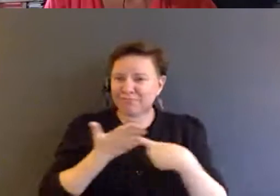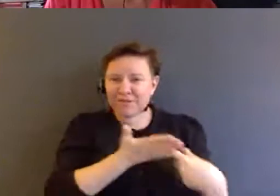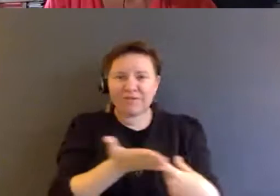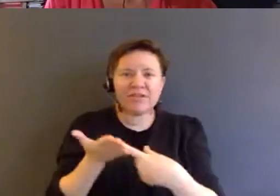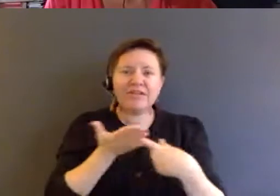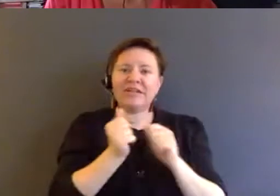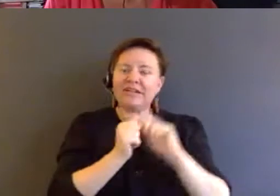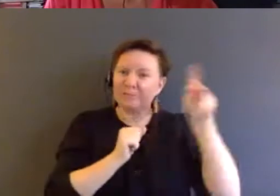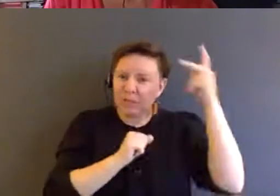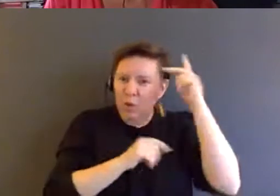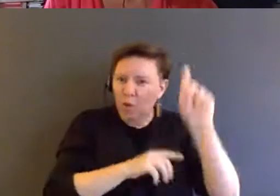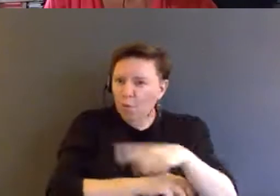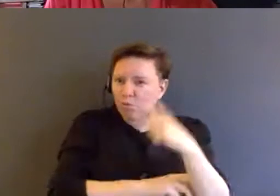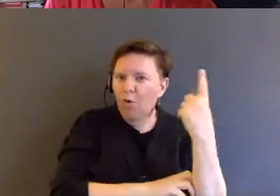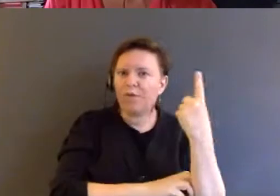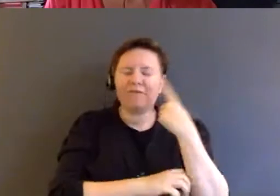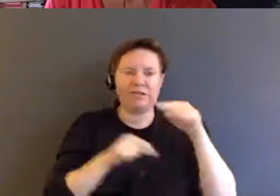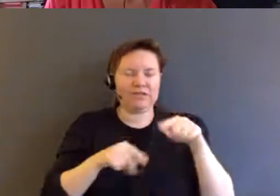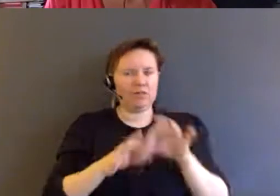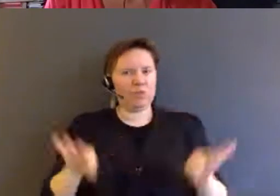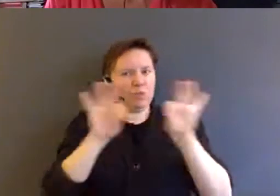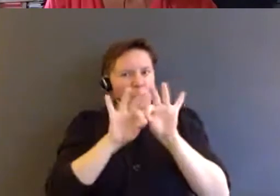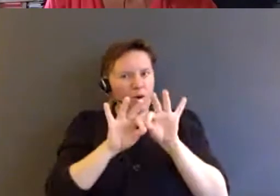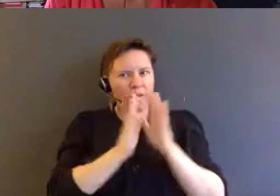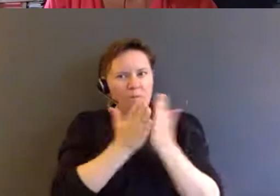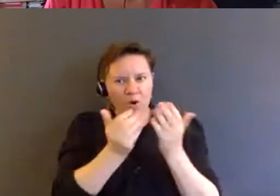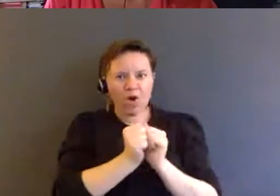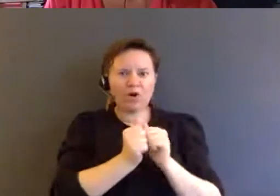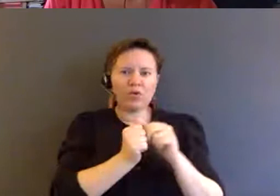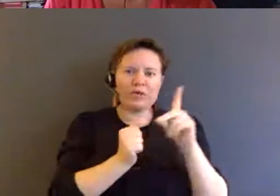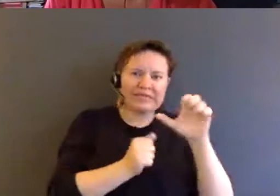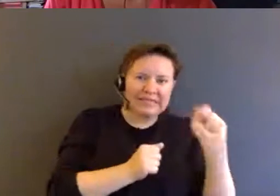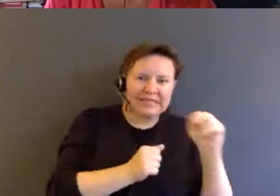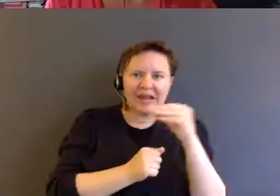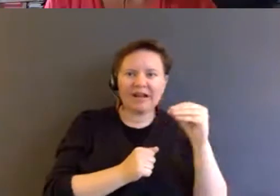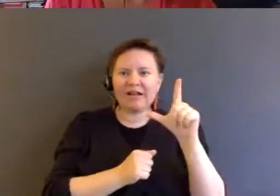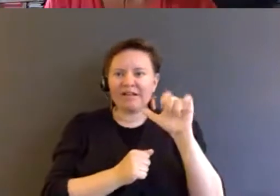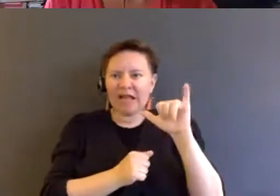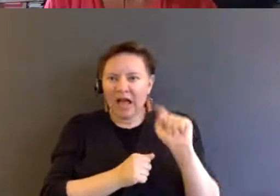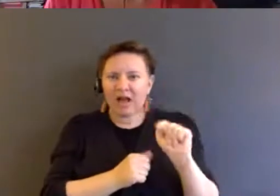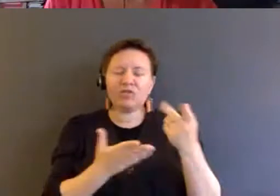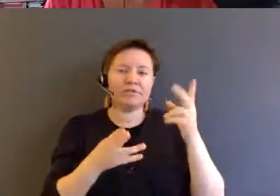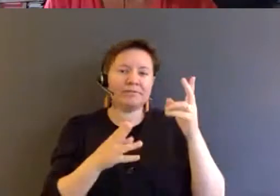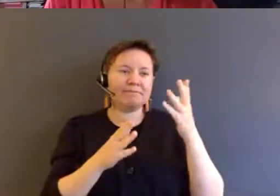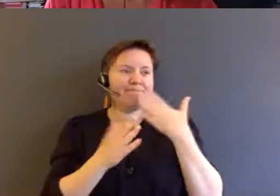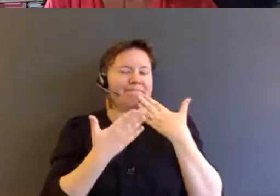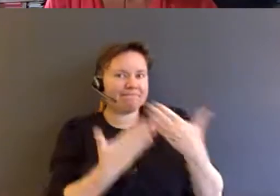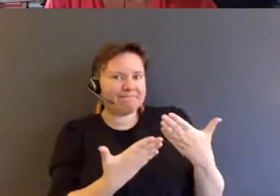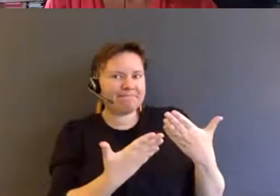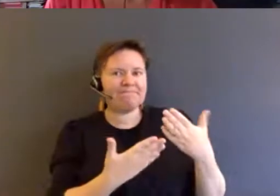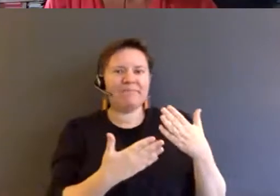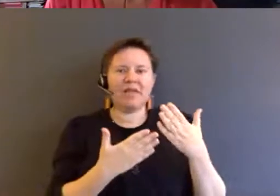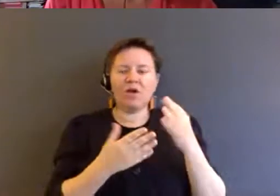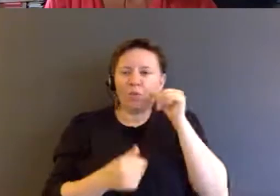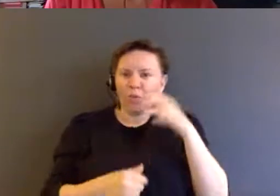this political moment for this important book with Dean and Liat. I also just want to acknowledge Women and Children First as an important container